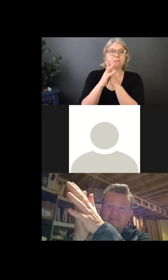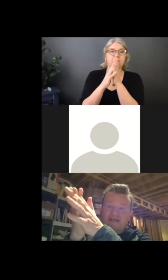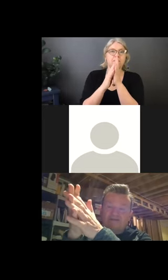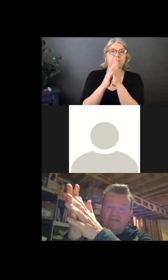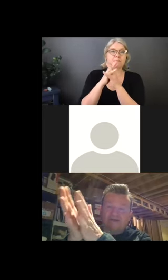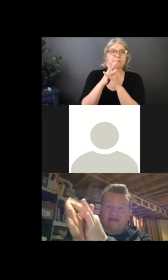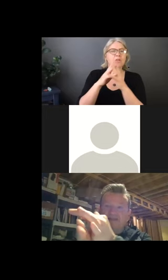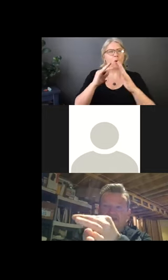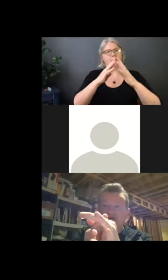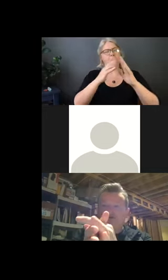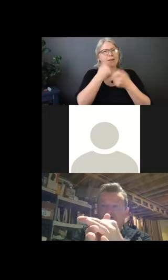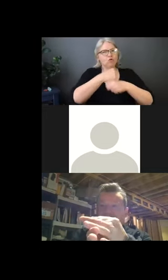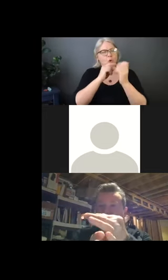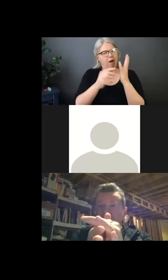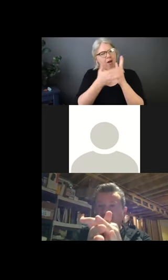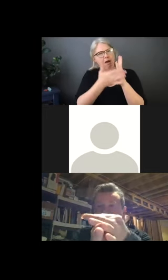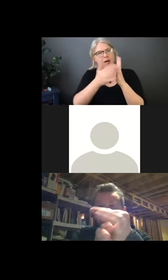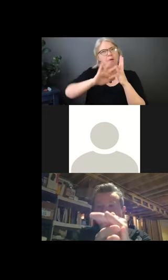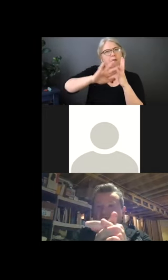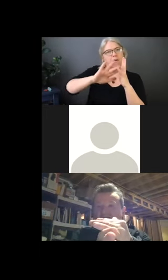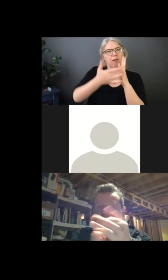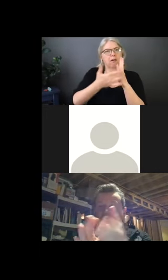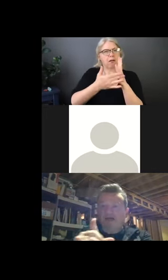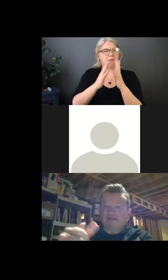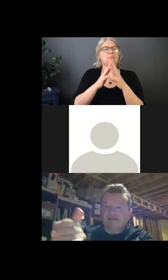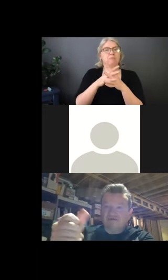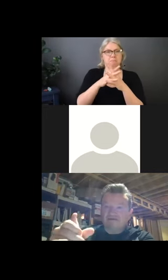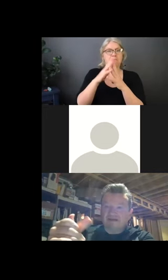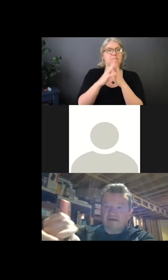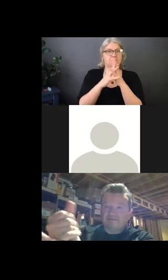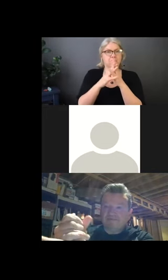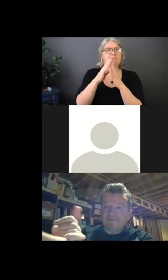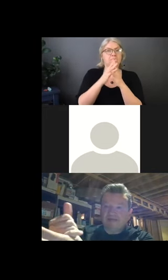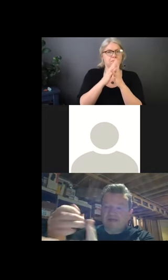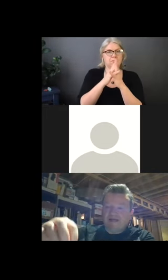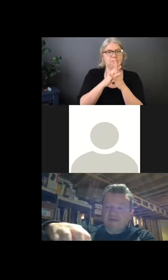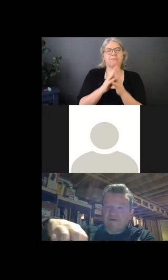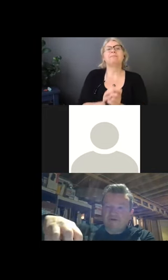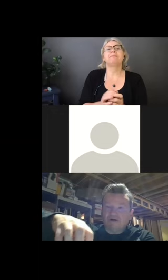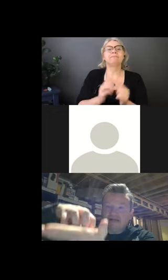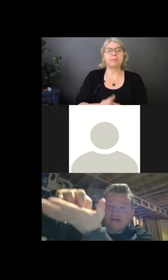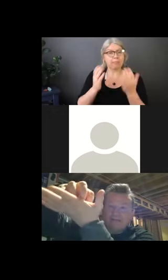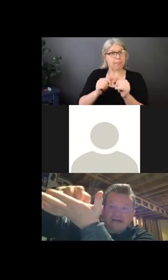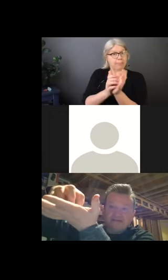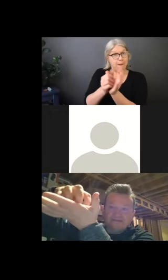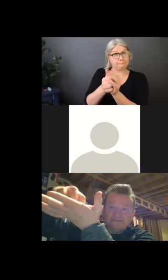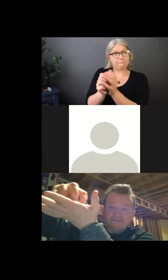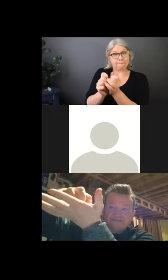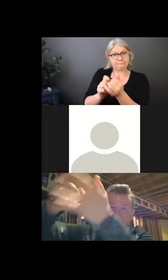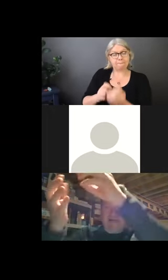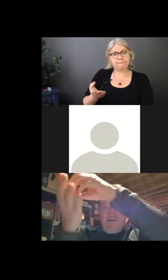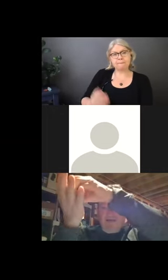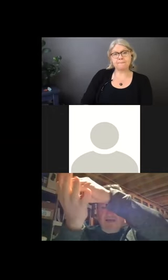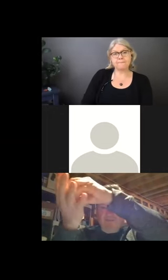interlace them the other way. Then you do your thumb. And they do your thumb. And then we do our nail beds